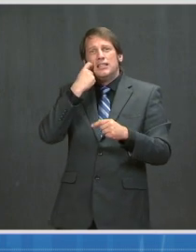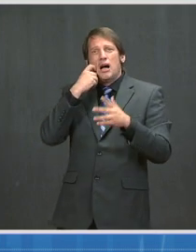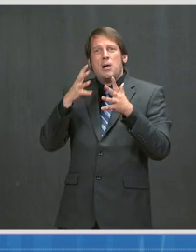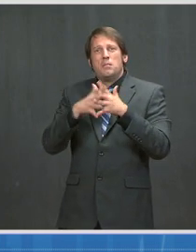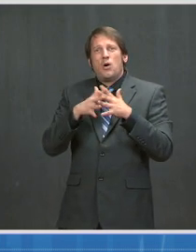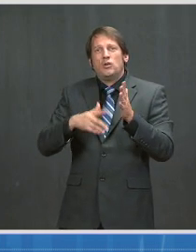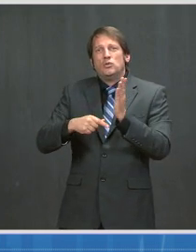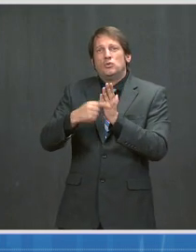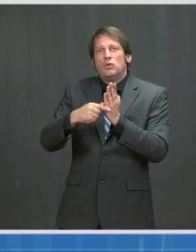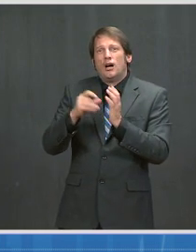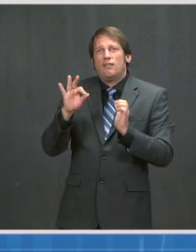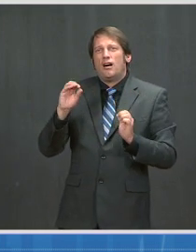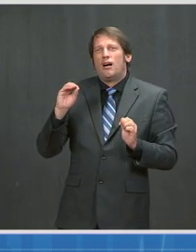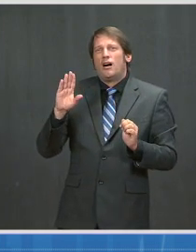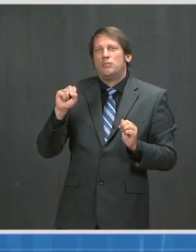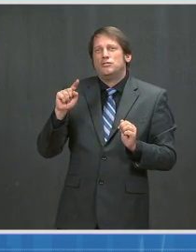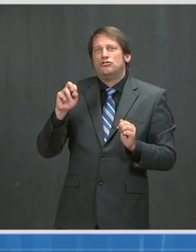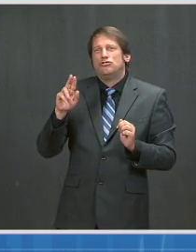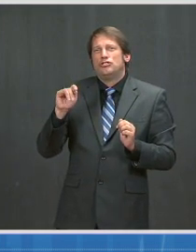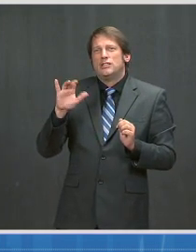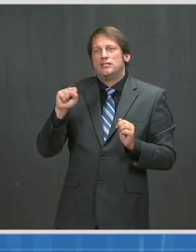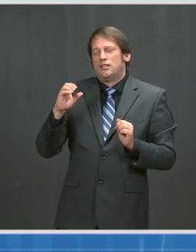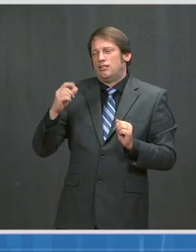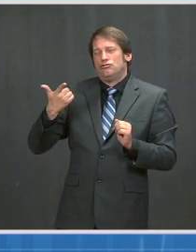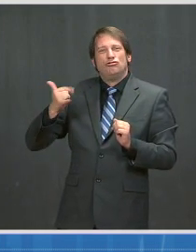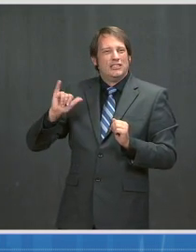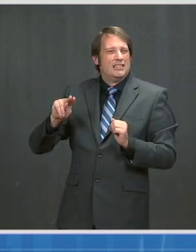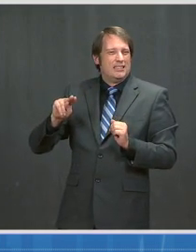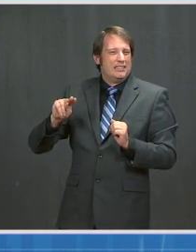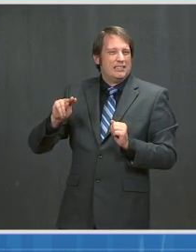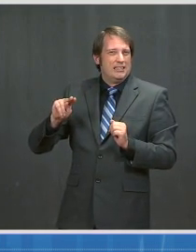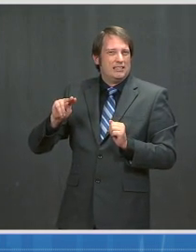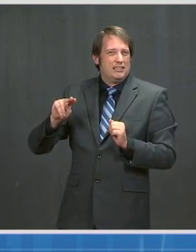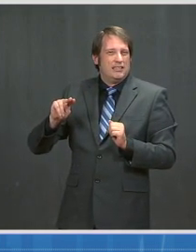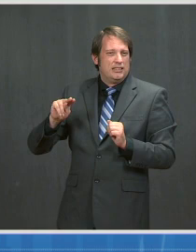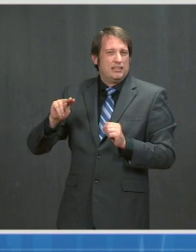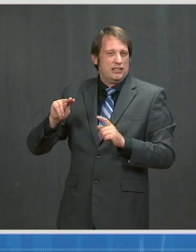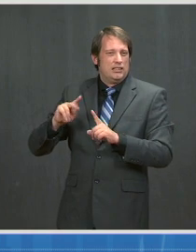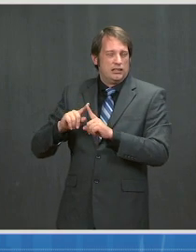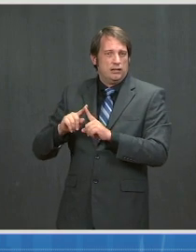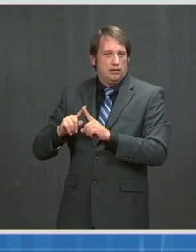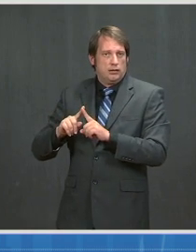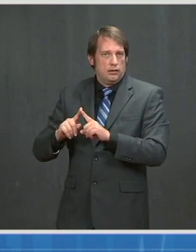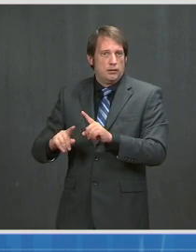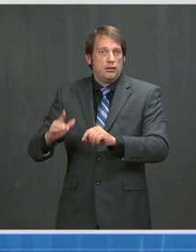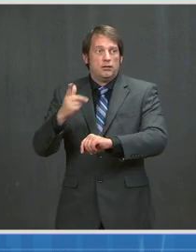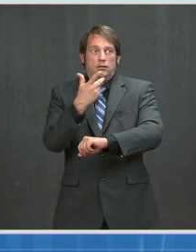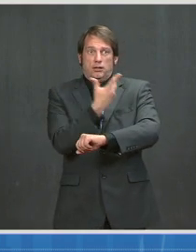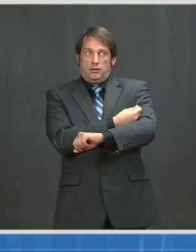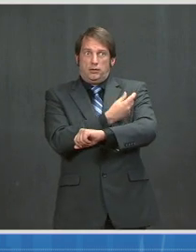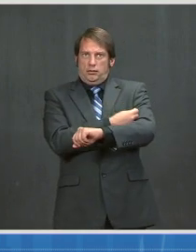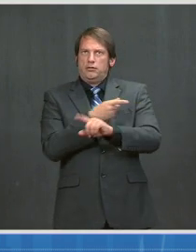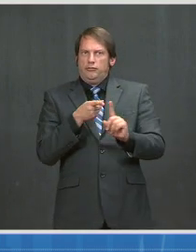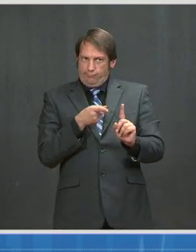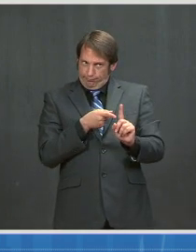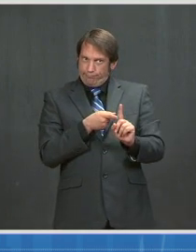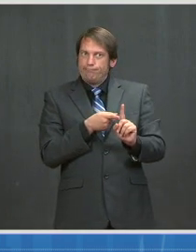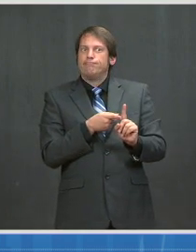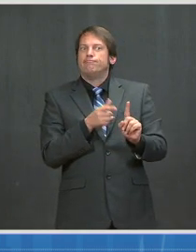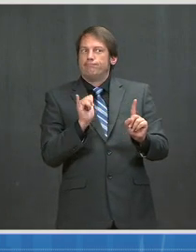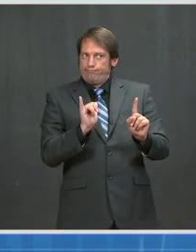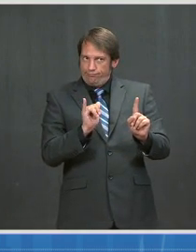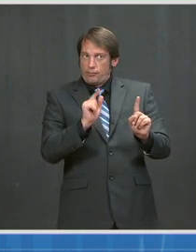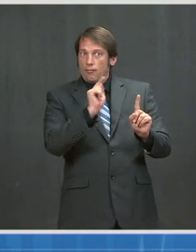in 131 reproductive age vaccine recipients, it became very clear that vaccine-induced